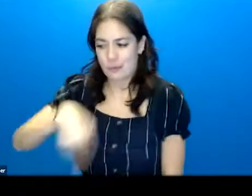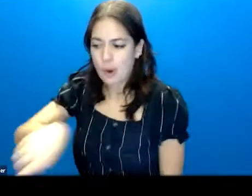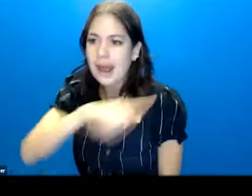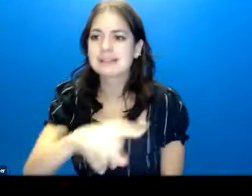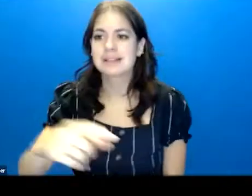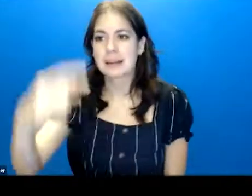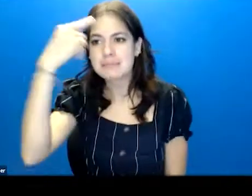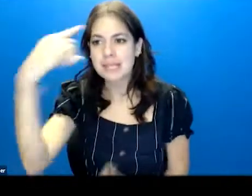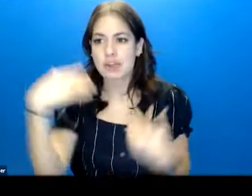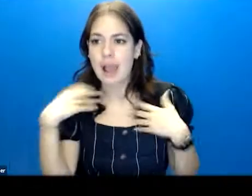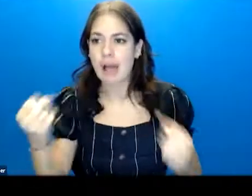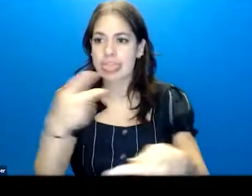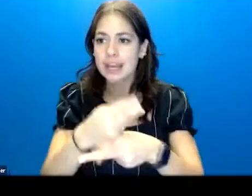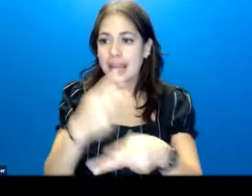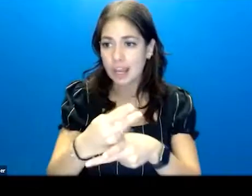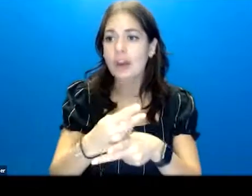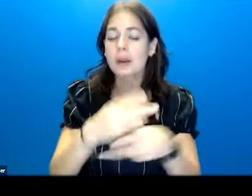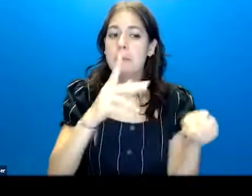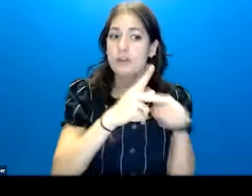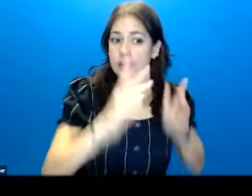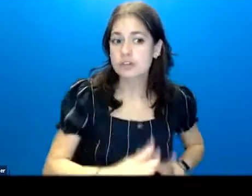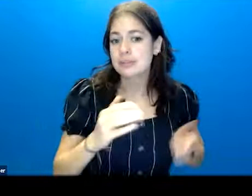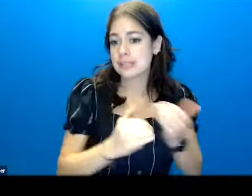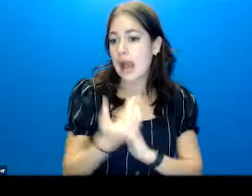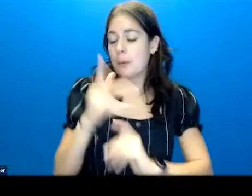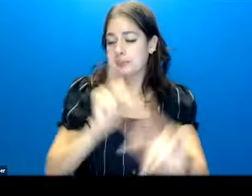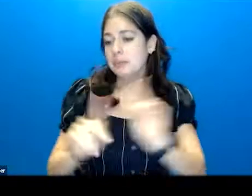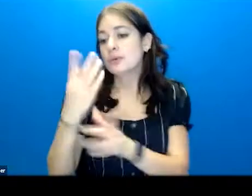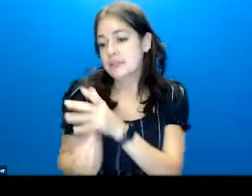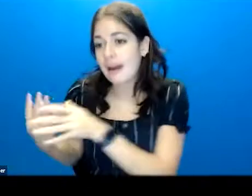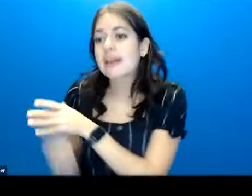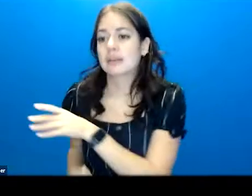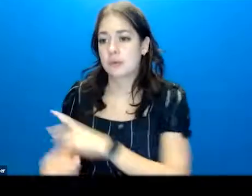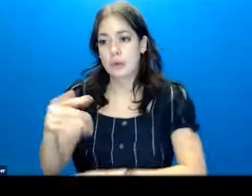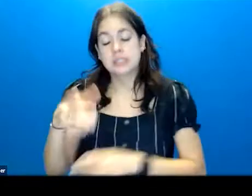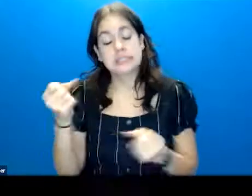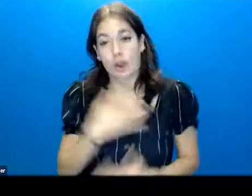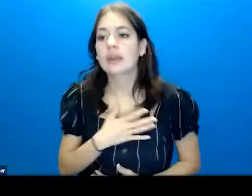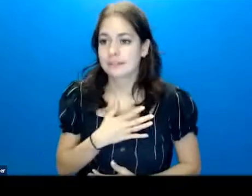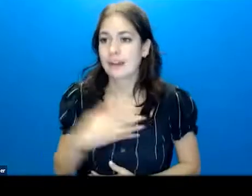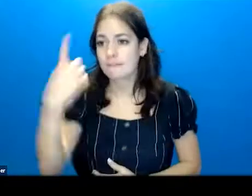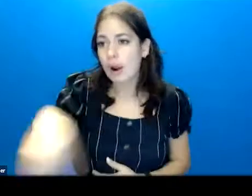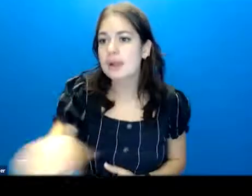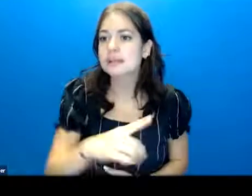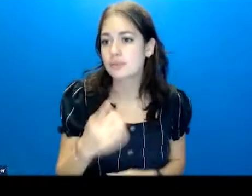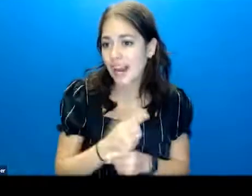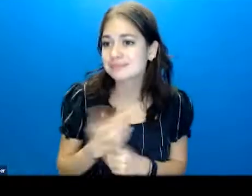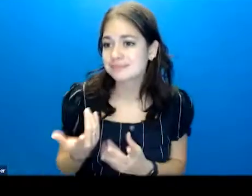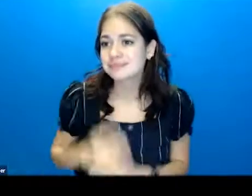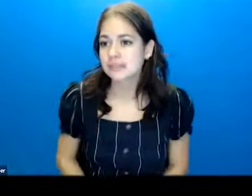mental health care providers, this is how folks die, which makes it super scary for us, right?